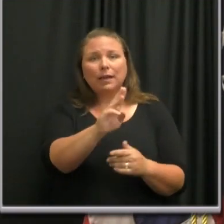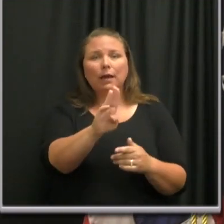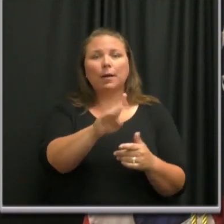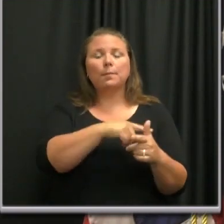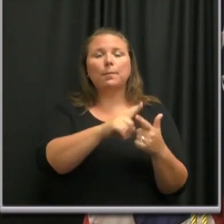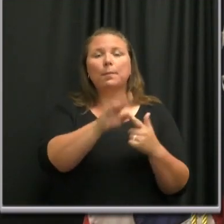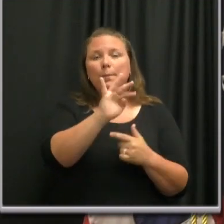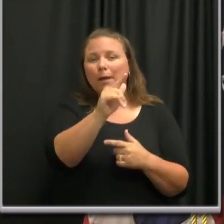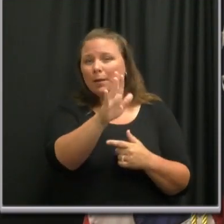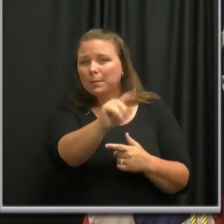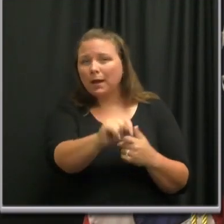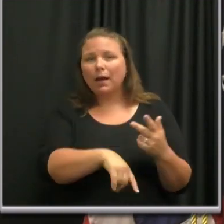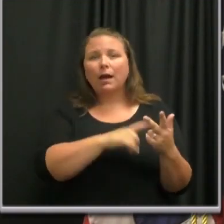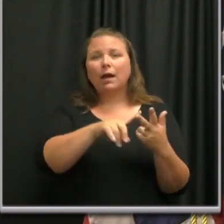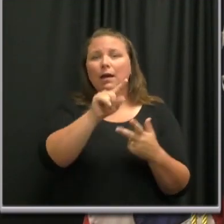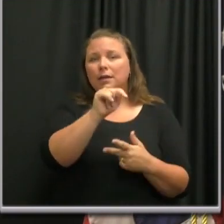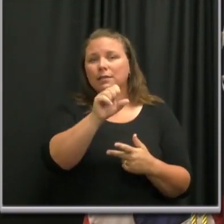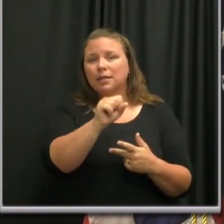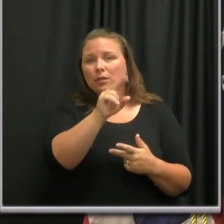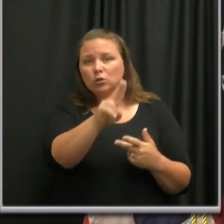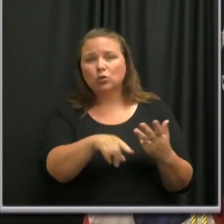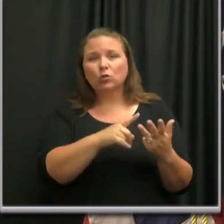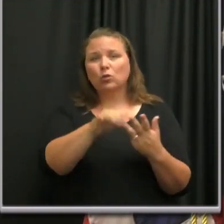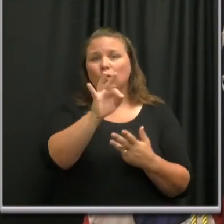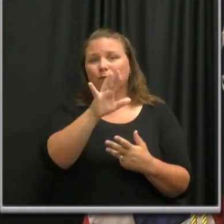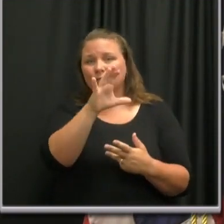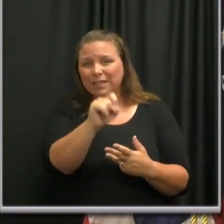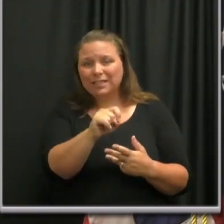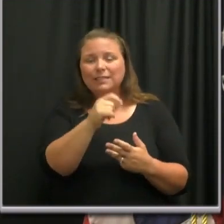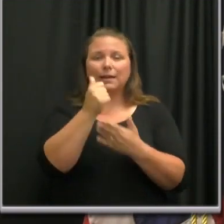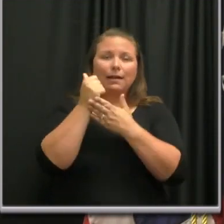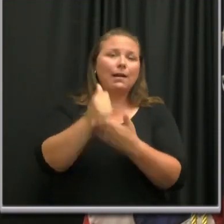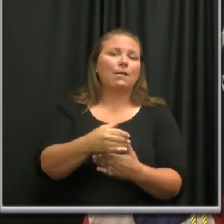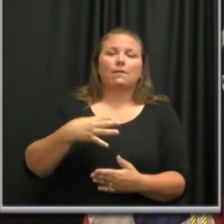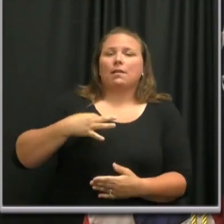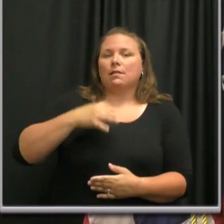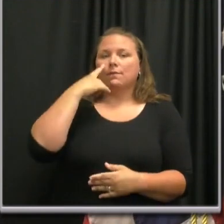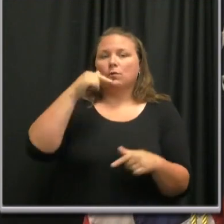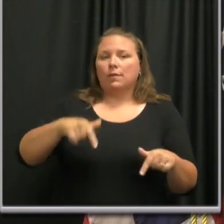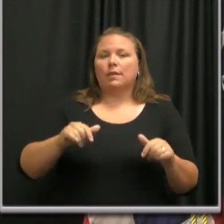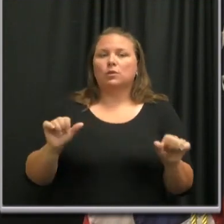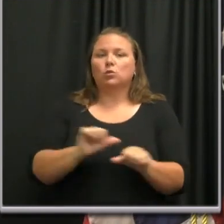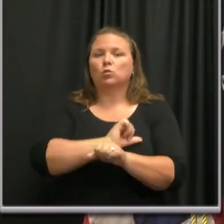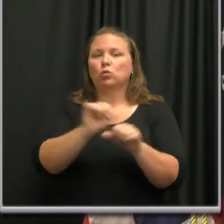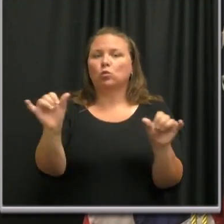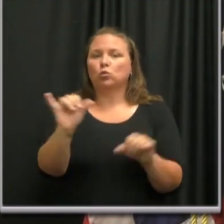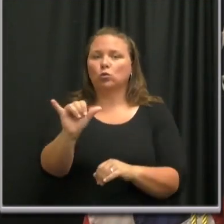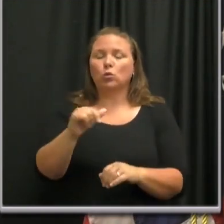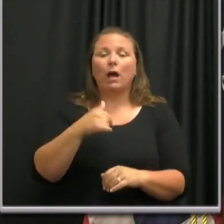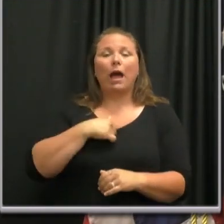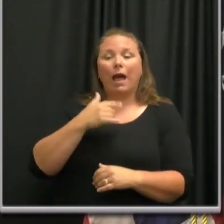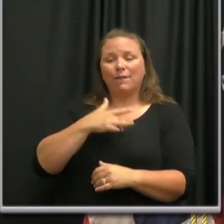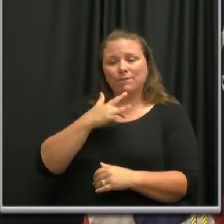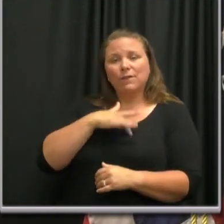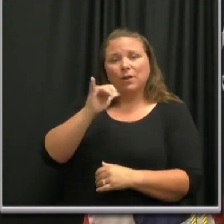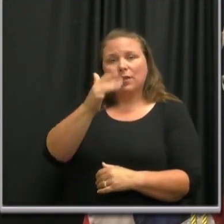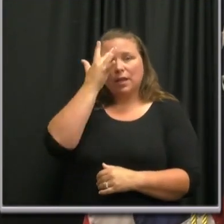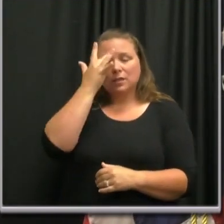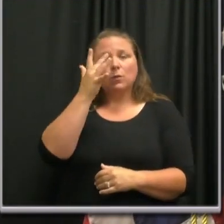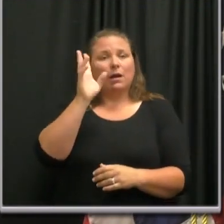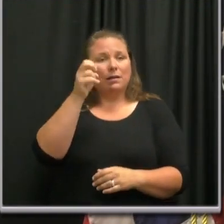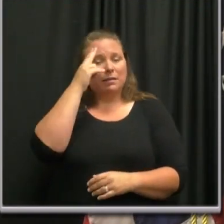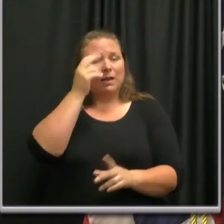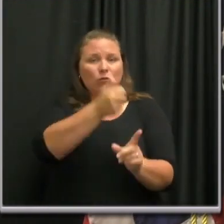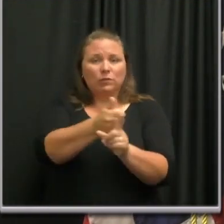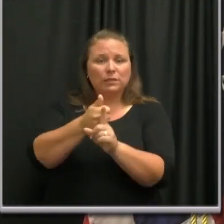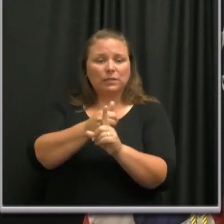TSU, and Fisk who've also joined as volunteers in this effort. So and I think that's why Nashville can be really proud that as